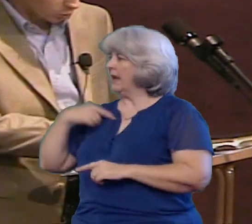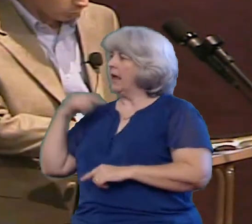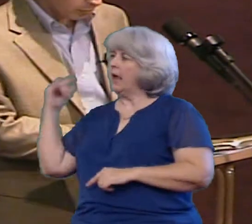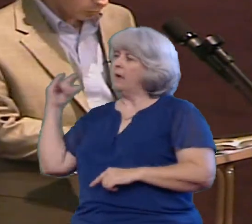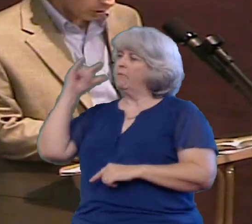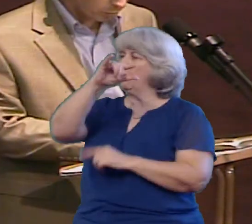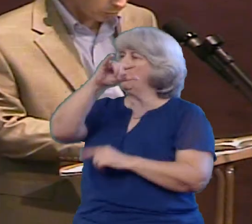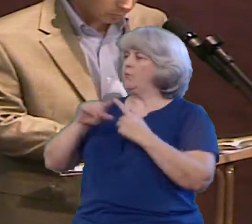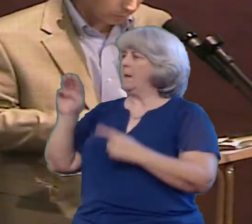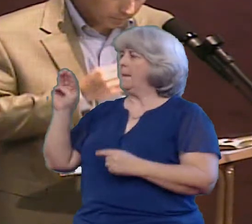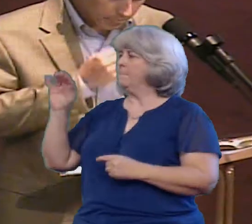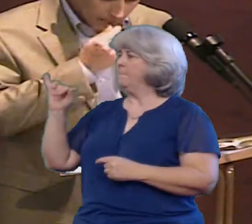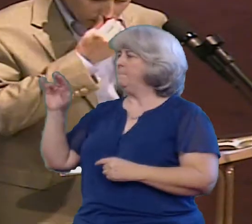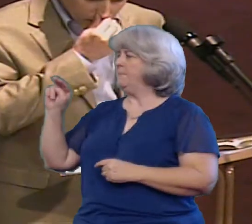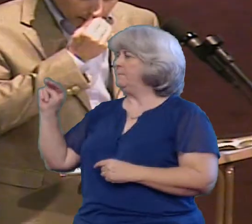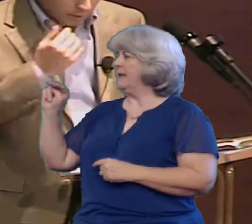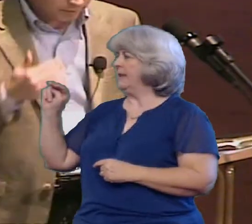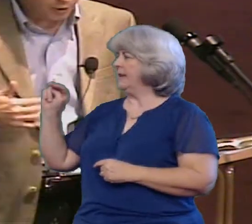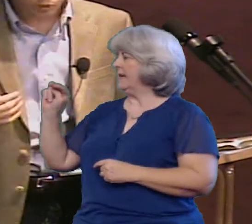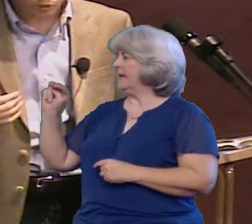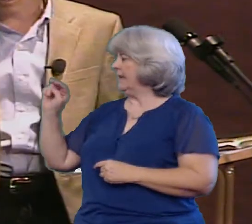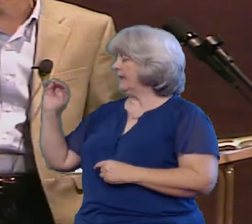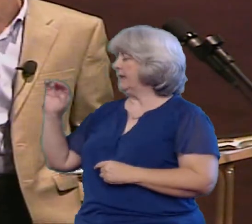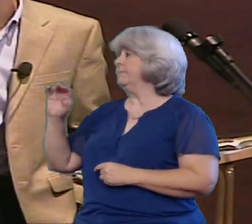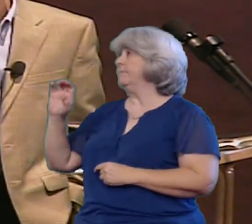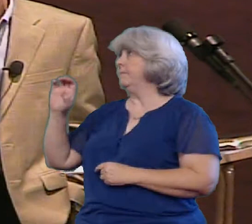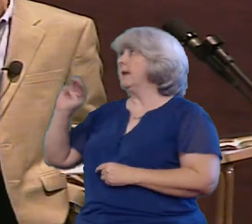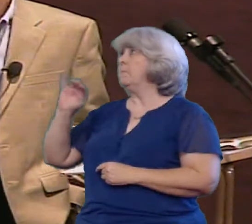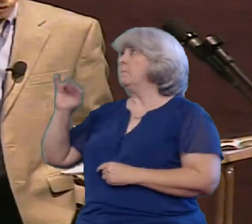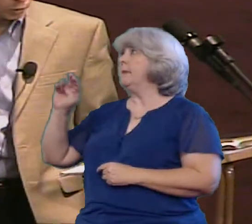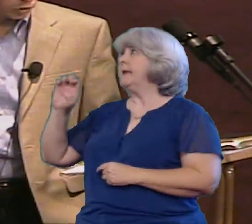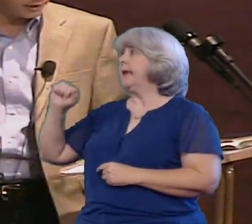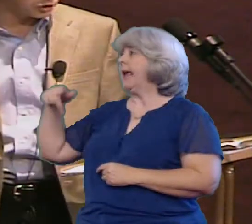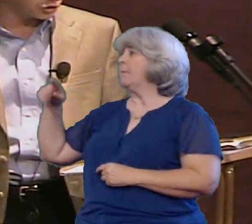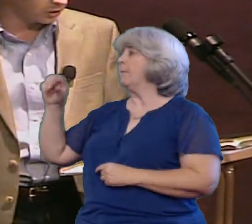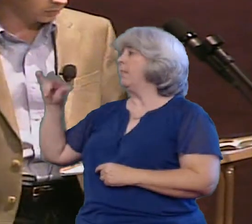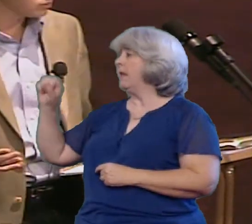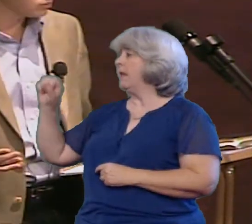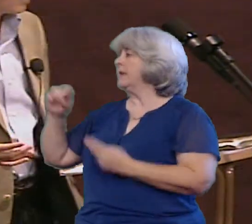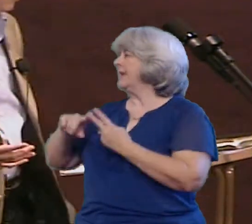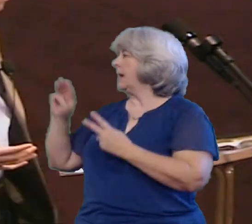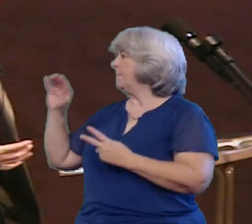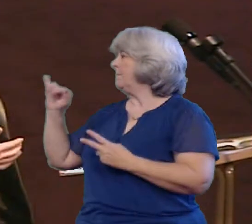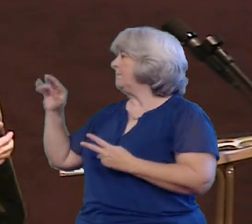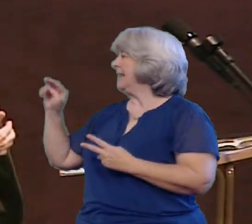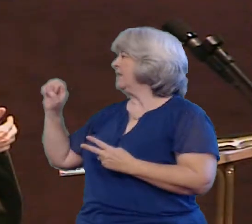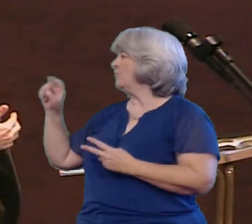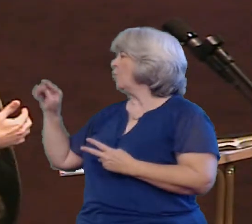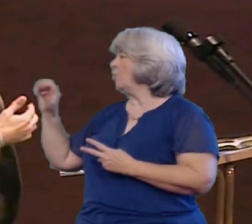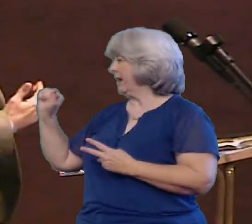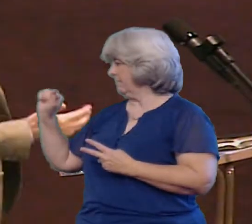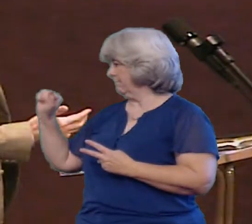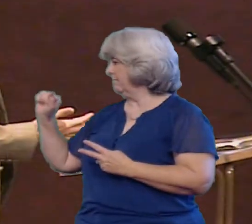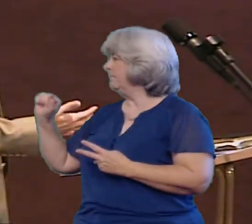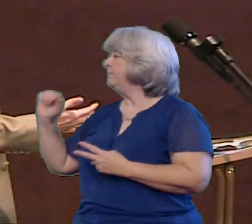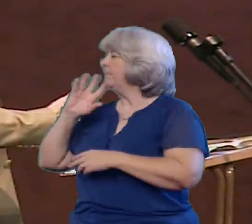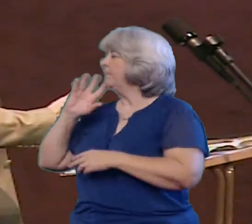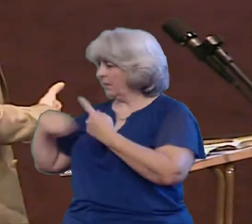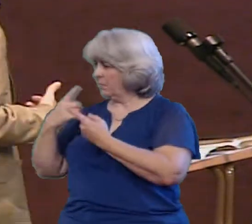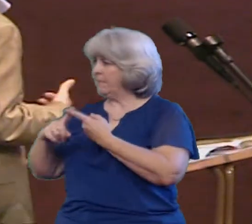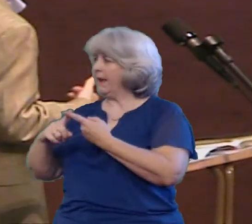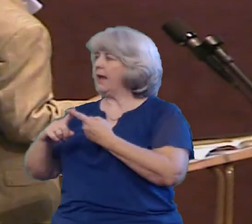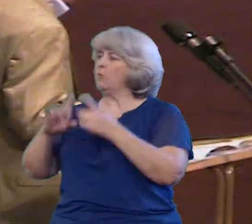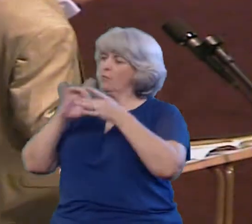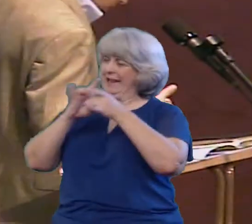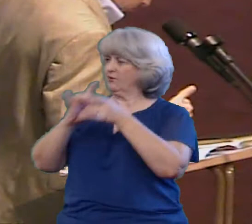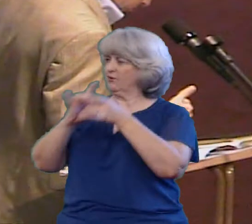about a group of 300 people And we focus on making the most of relationships And as I was asked to speak in